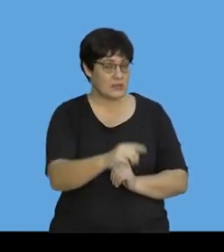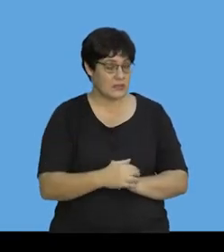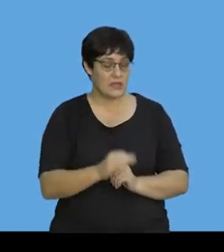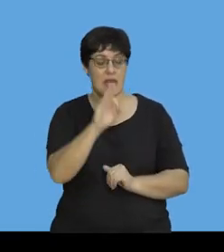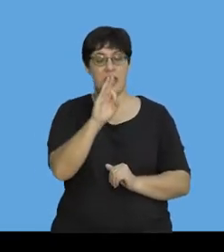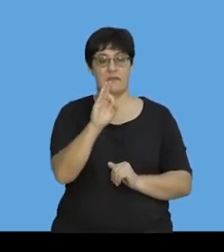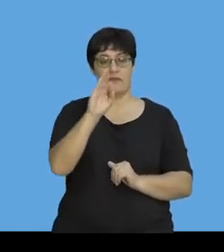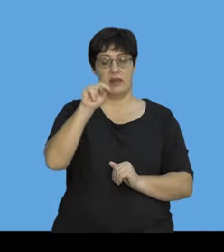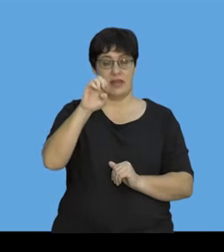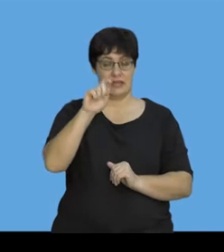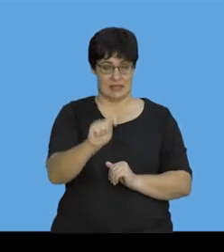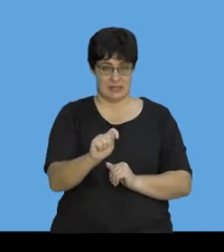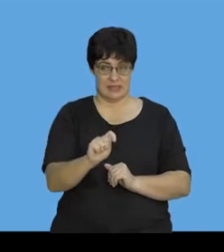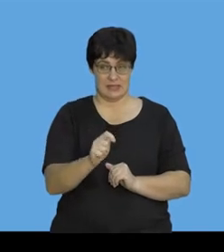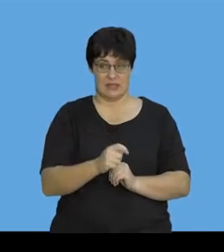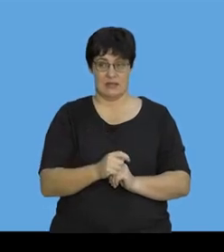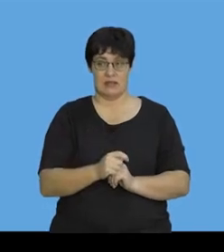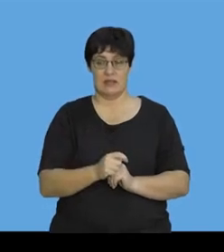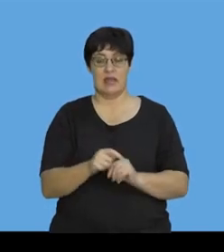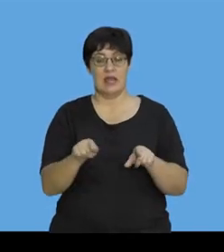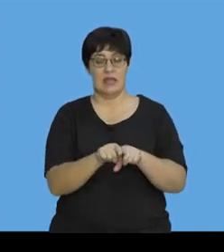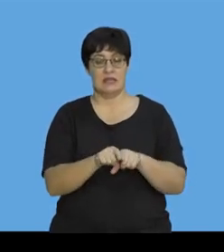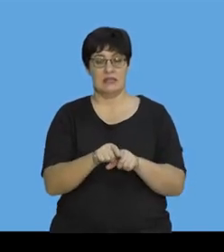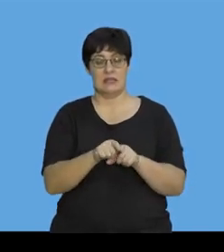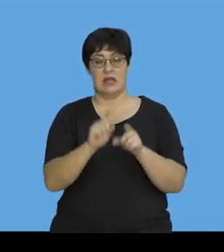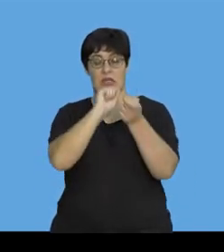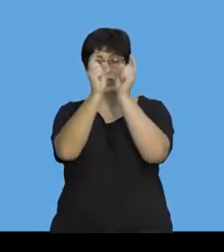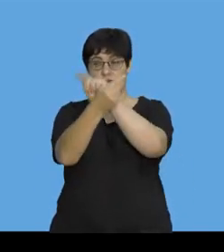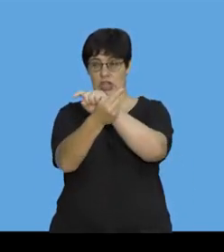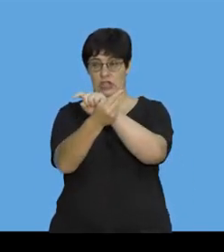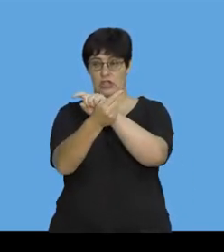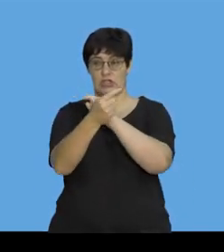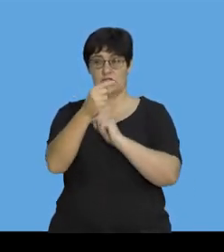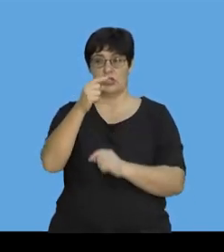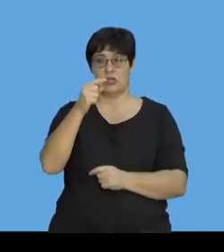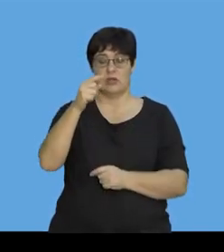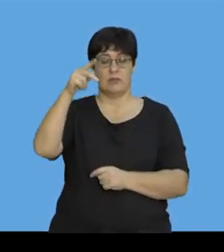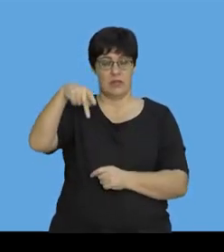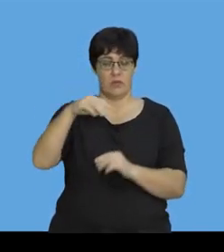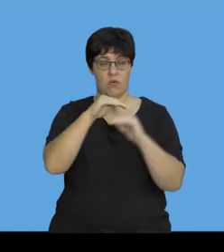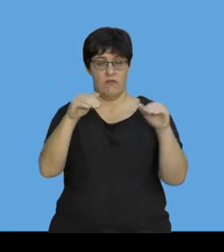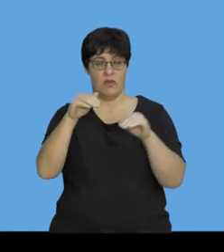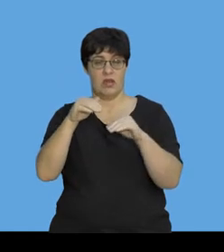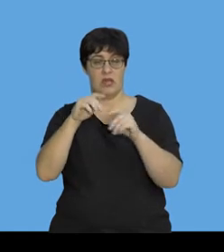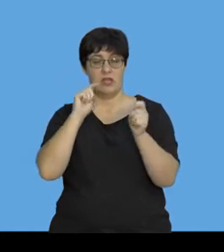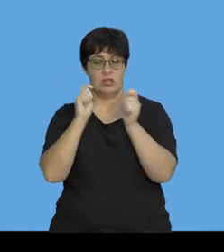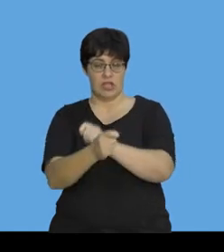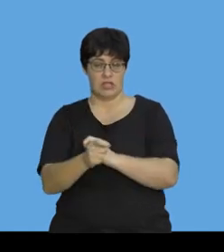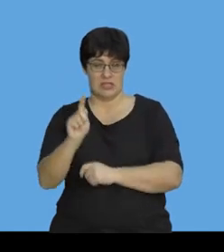F net is changing momentum over changing time.